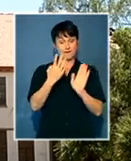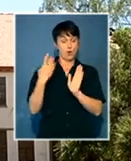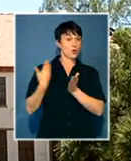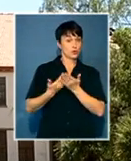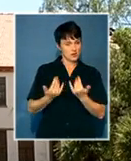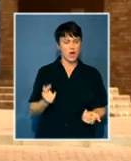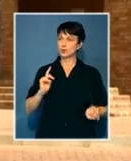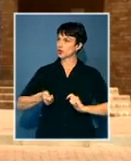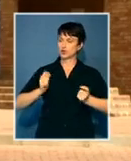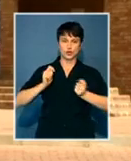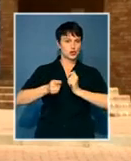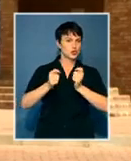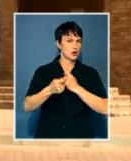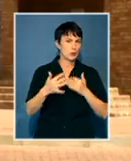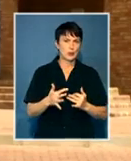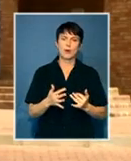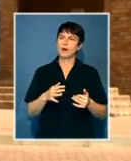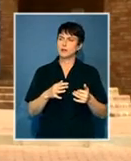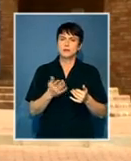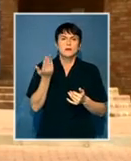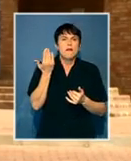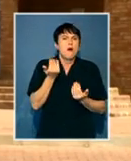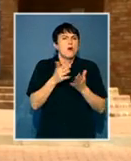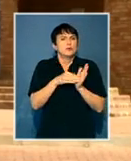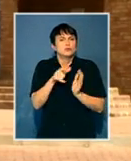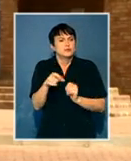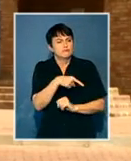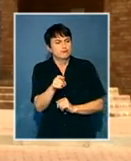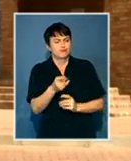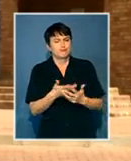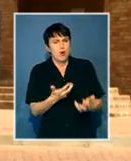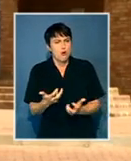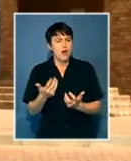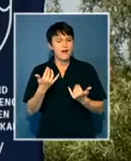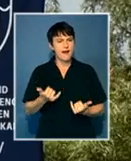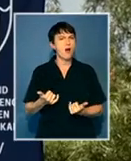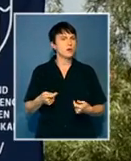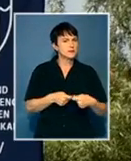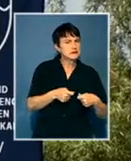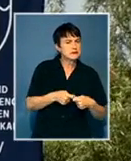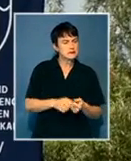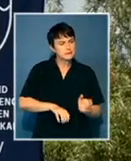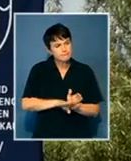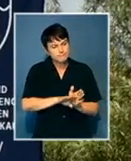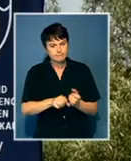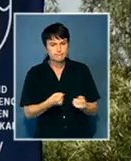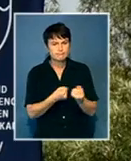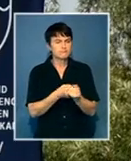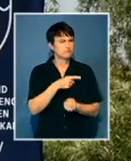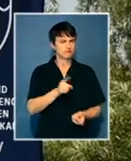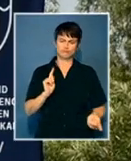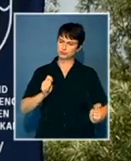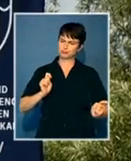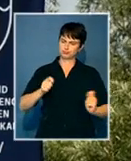increasing access to and funding for students from previously disadvantaged backgrounds remains a challenge. Zimasa Mbeu, SABC News,